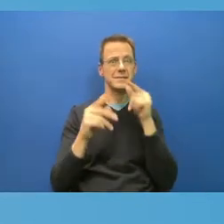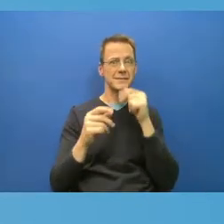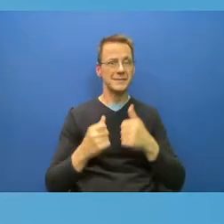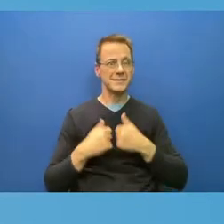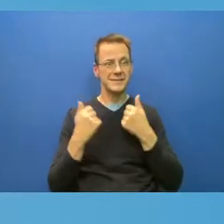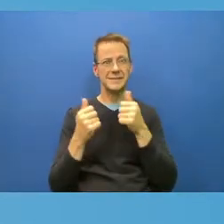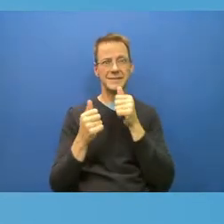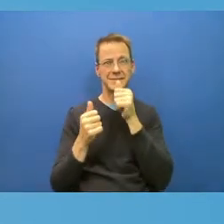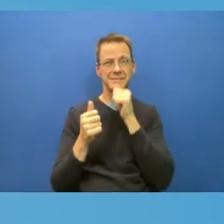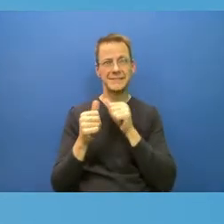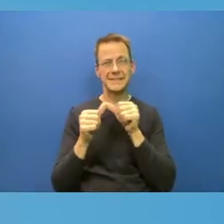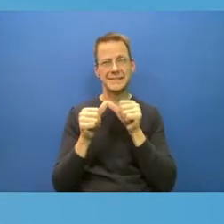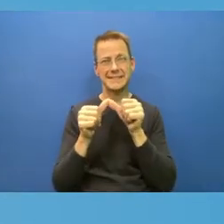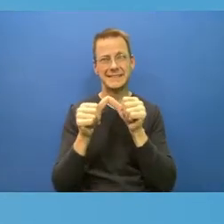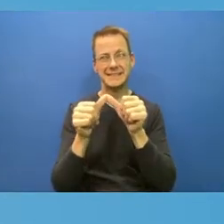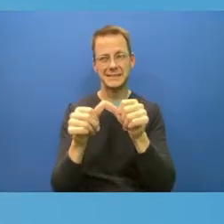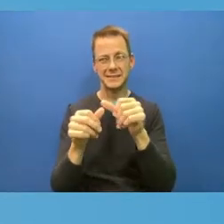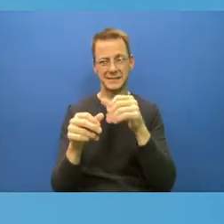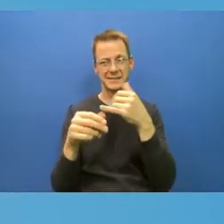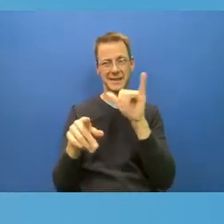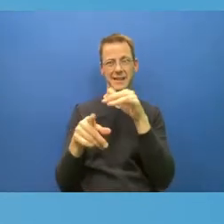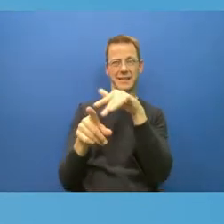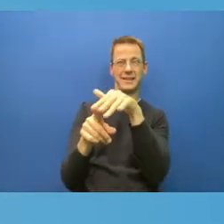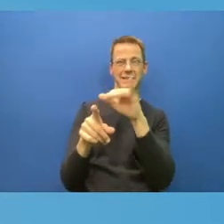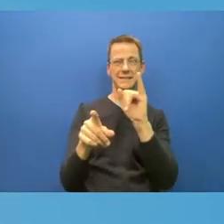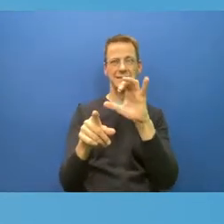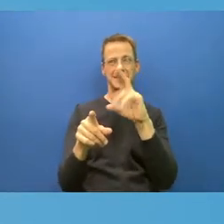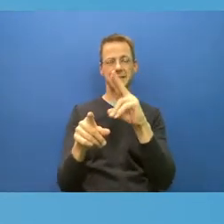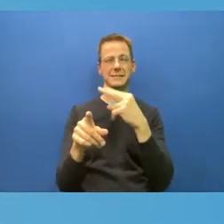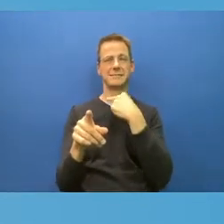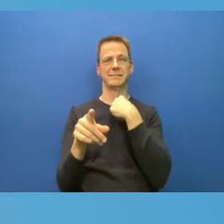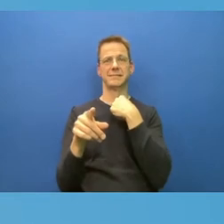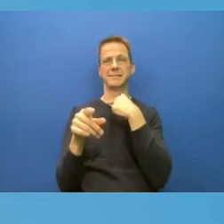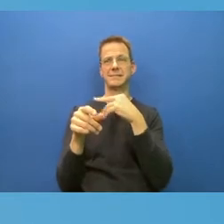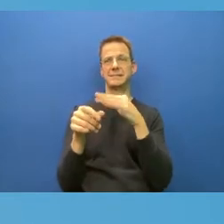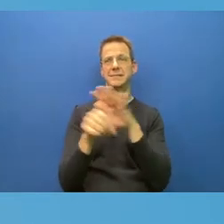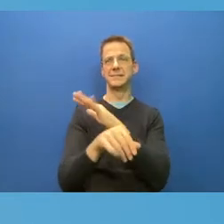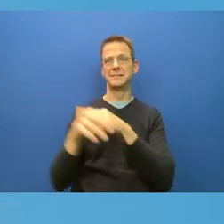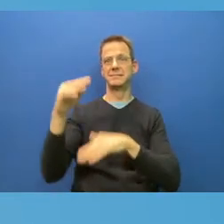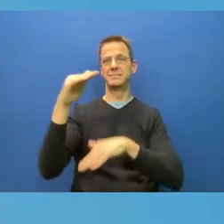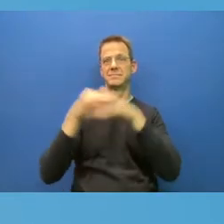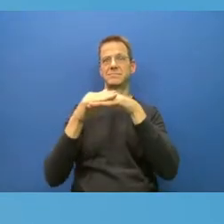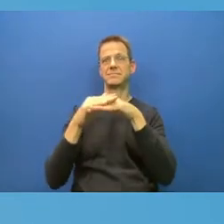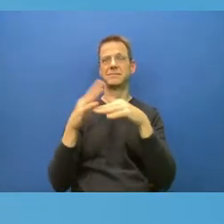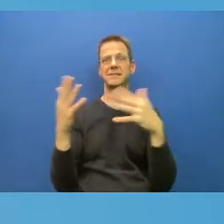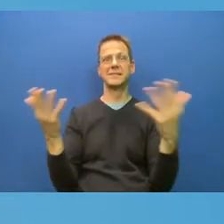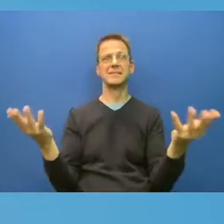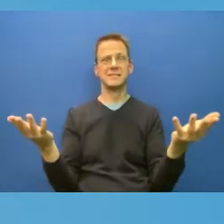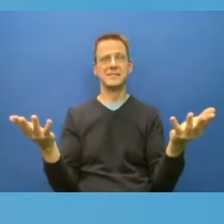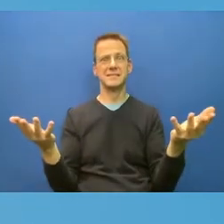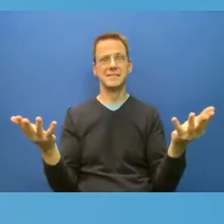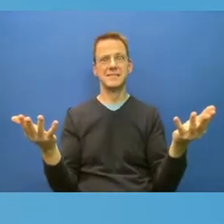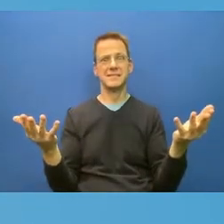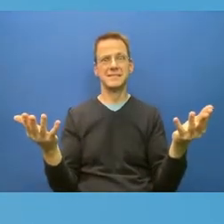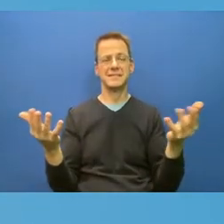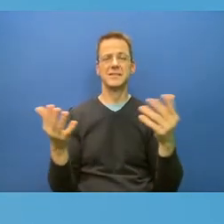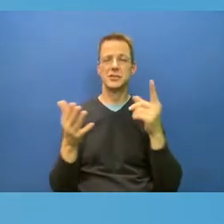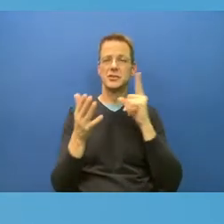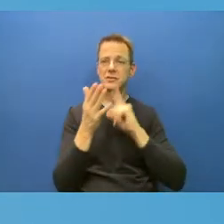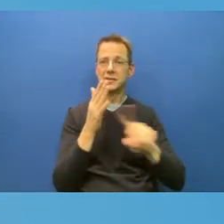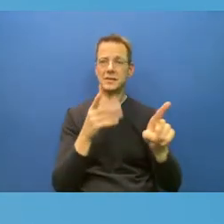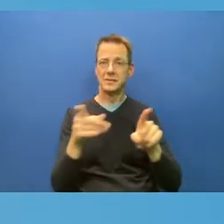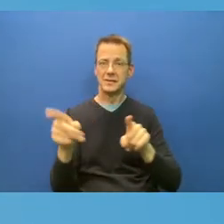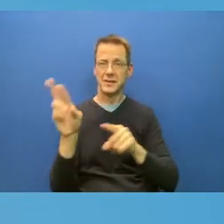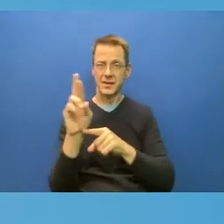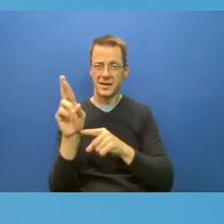So I think those are the two, the two things you look at are, but look at are in context of prevalence. And also think about the fact that